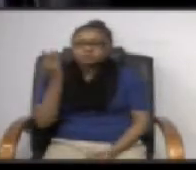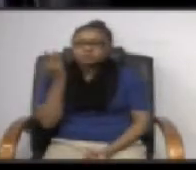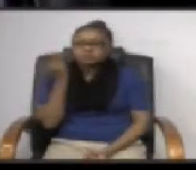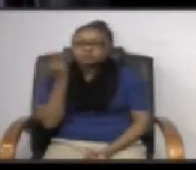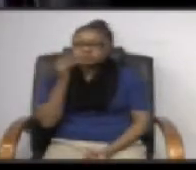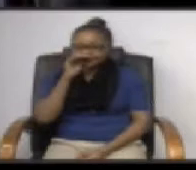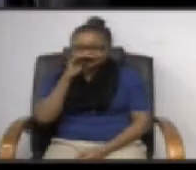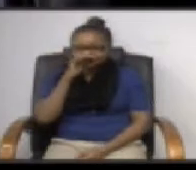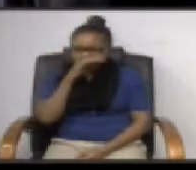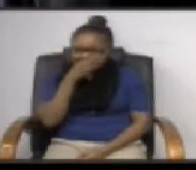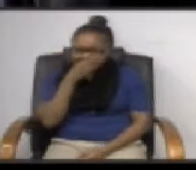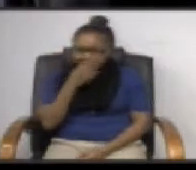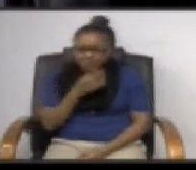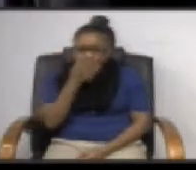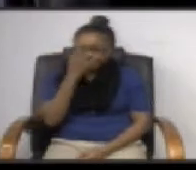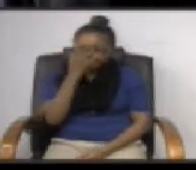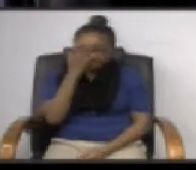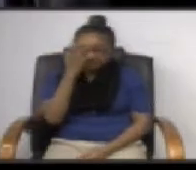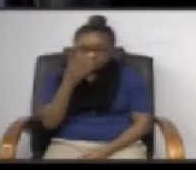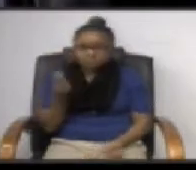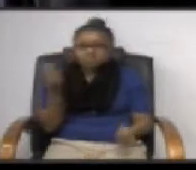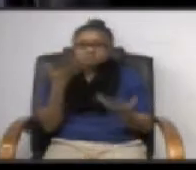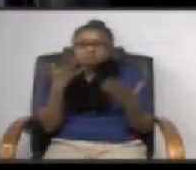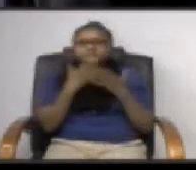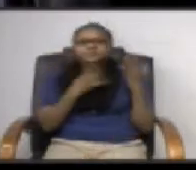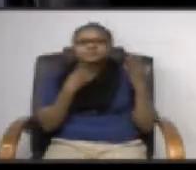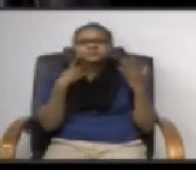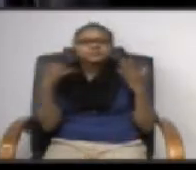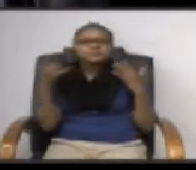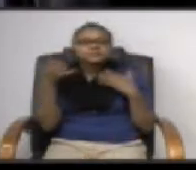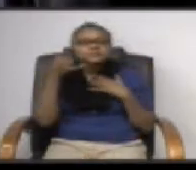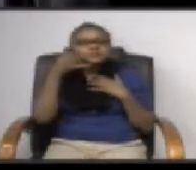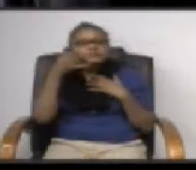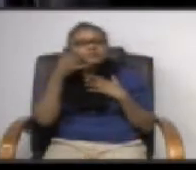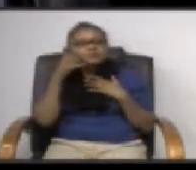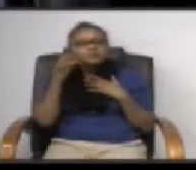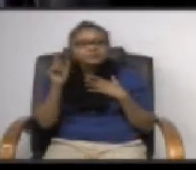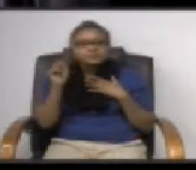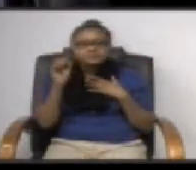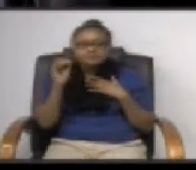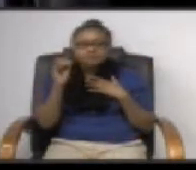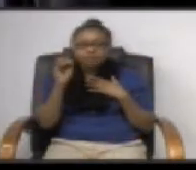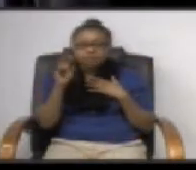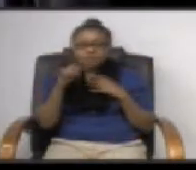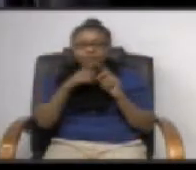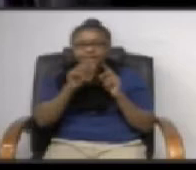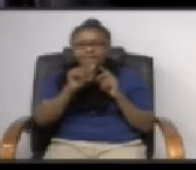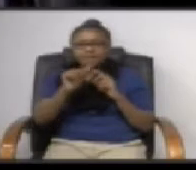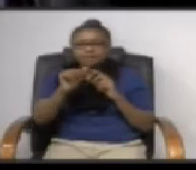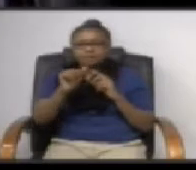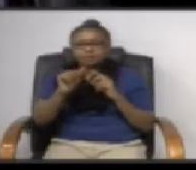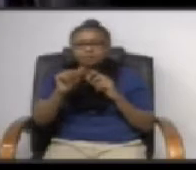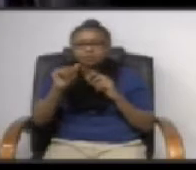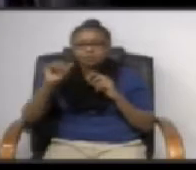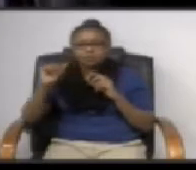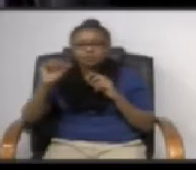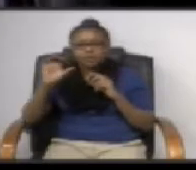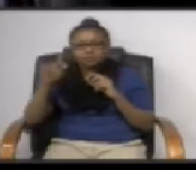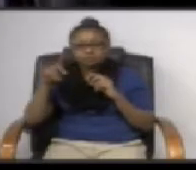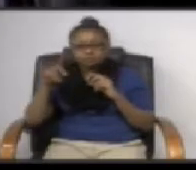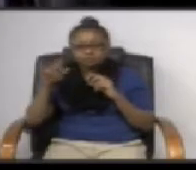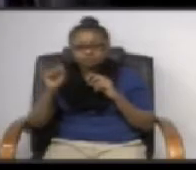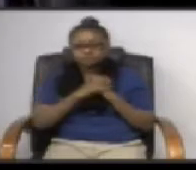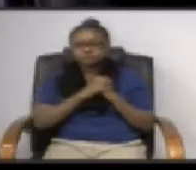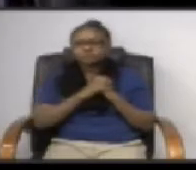also there's an information piece on cell phone towers from anne arundel county schools as well as